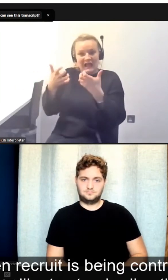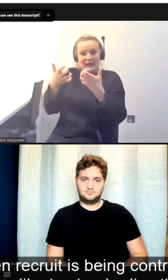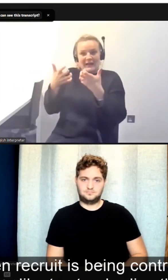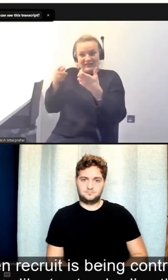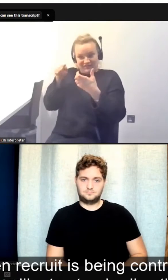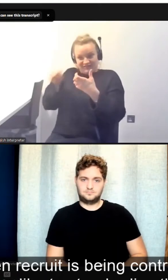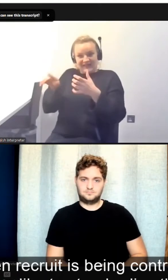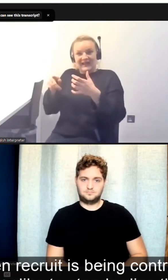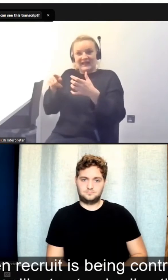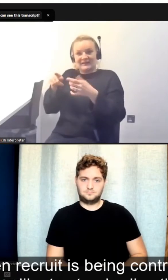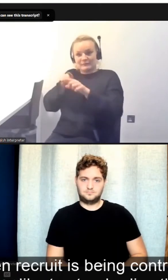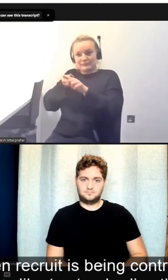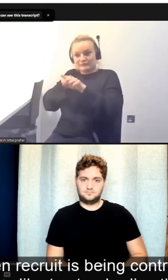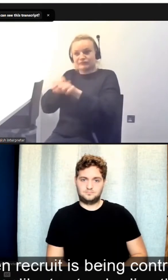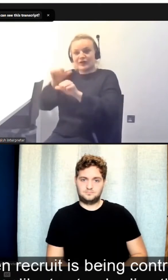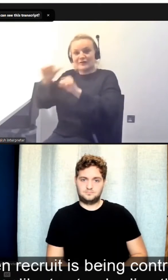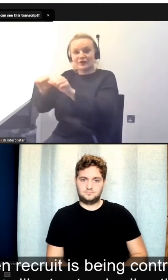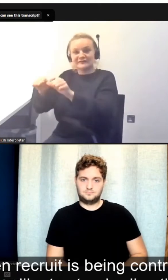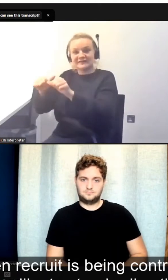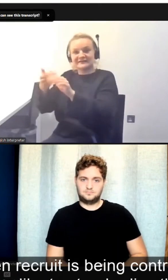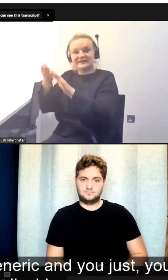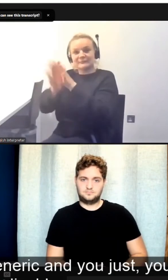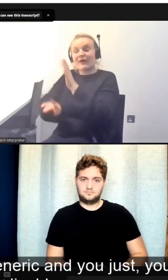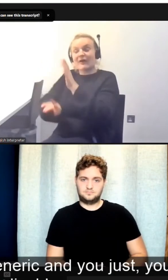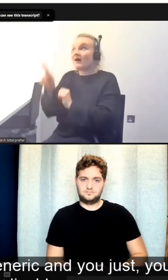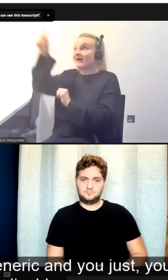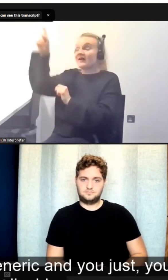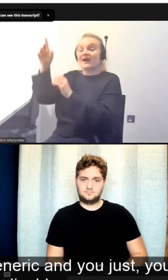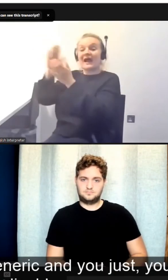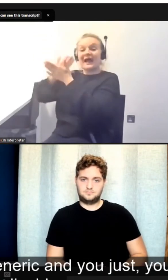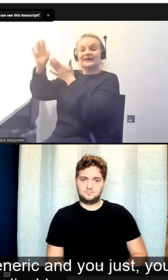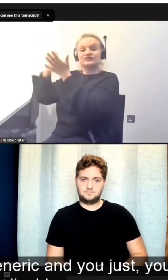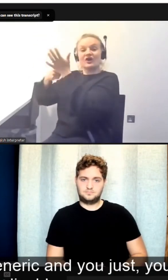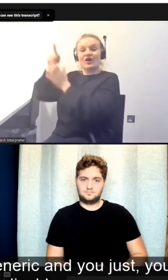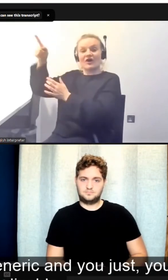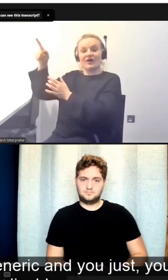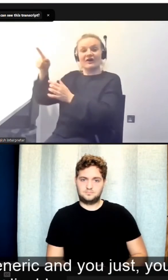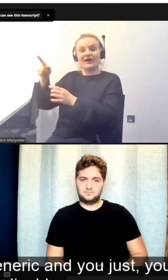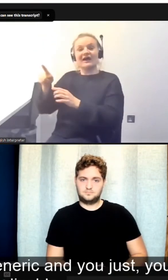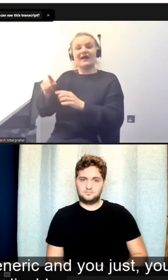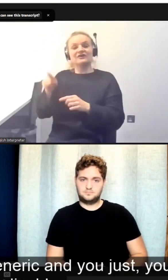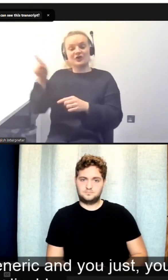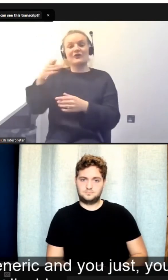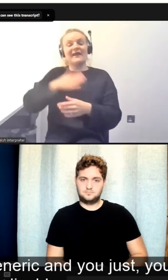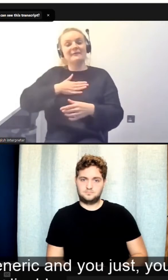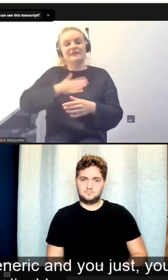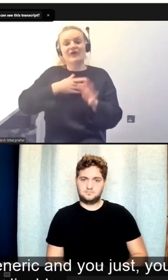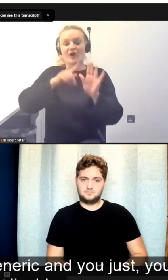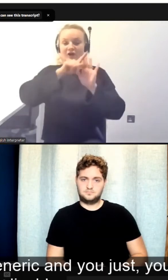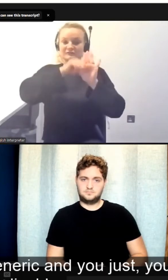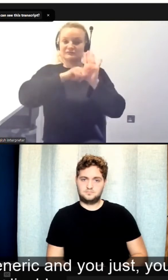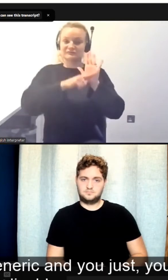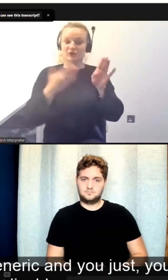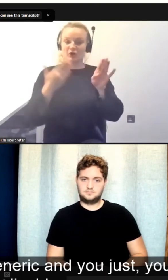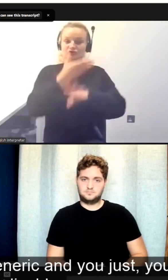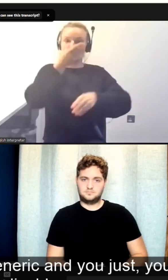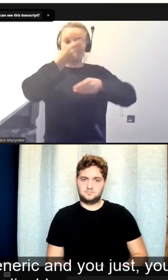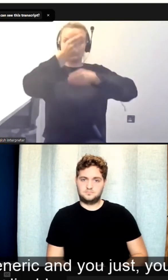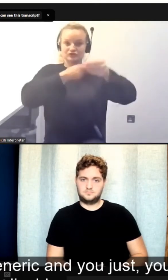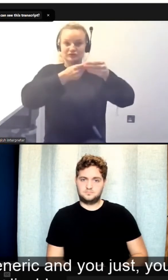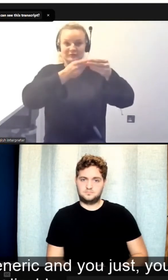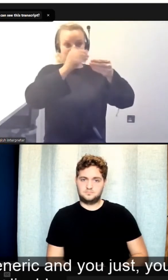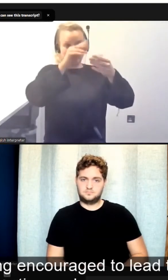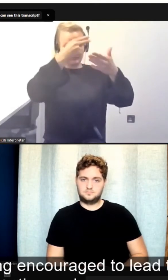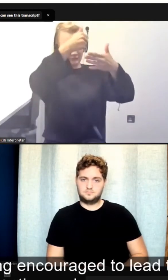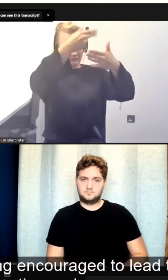department. And of course, they like to standardize things. So they're like a job description that's generic and you just, you know, delete where applicable.